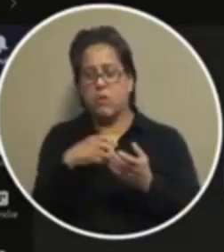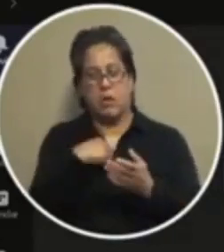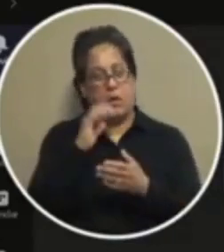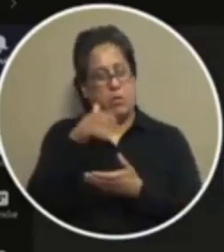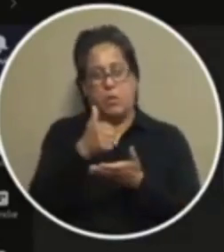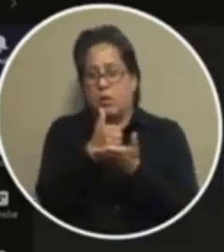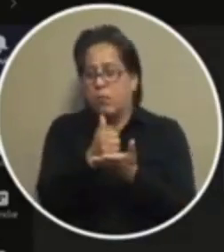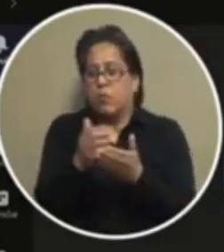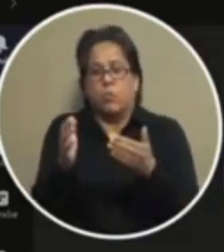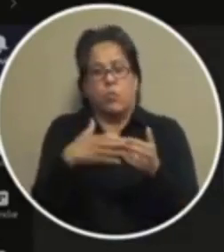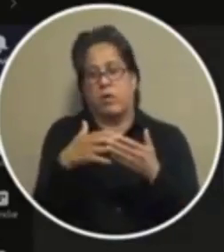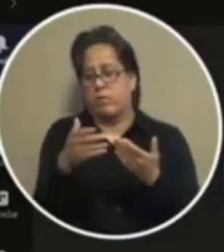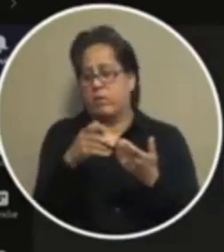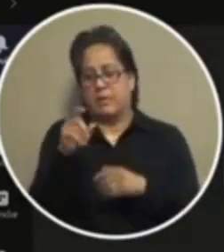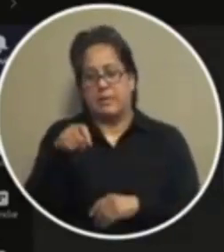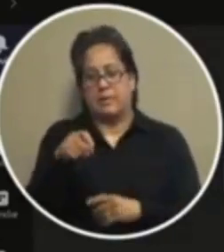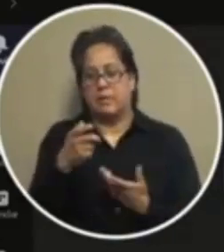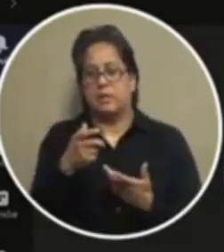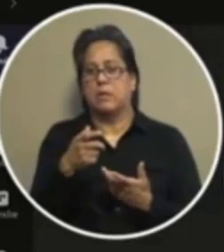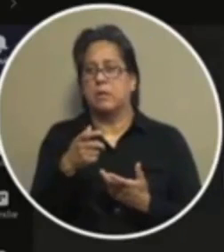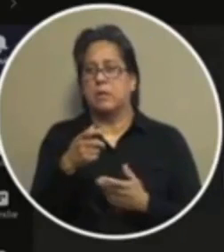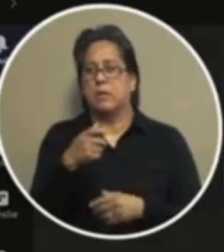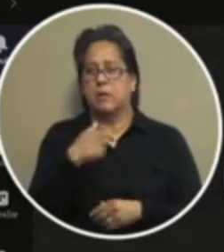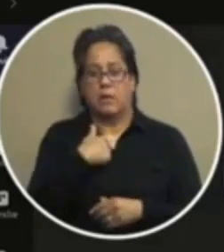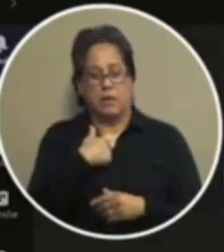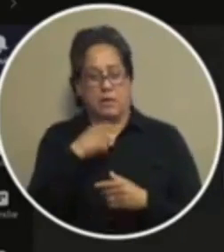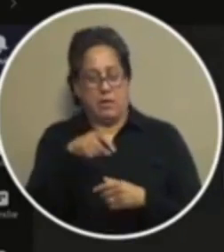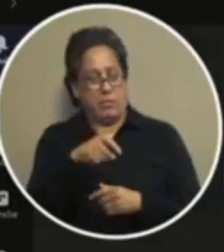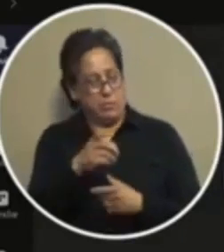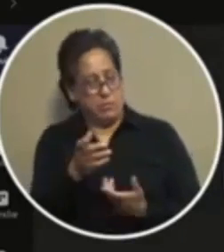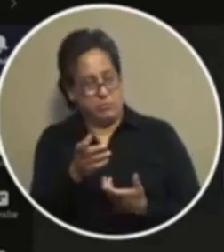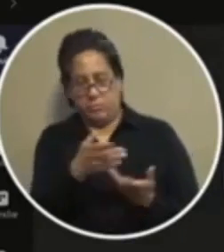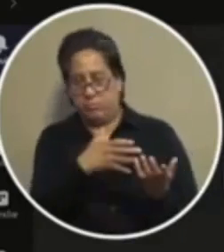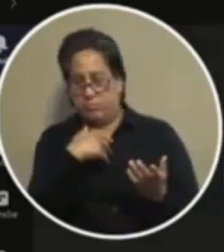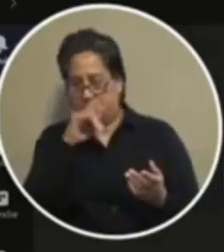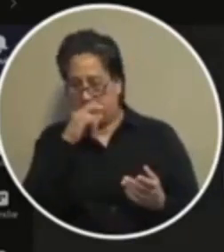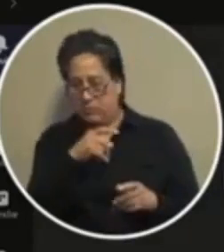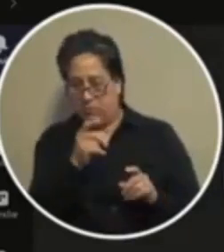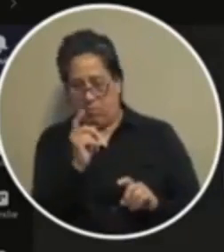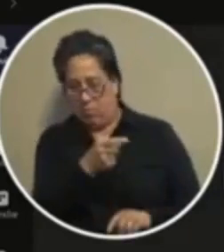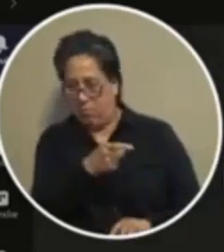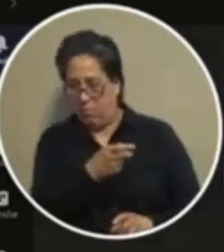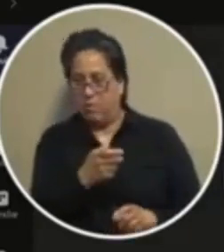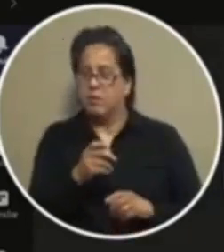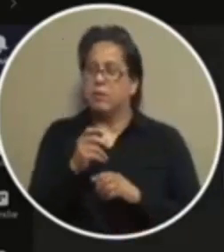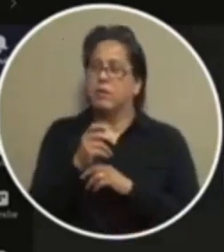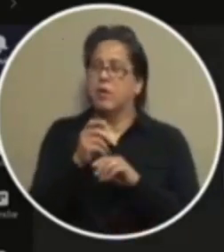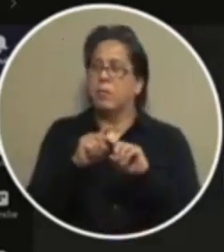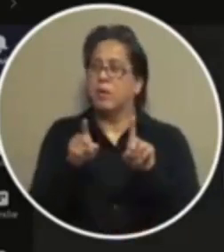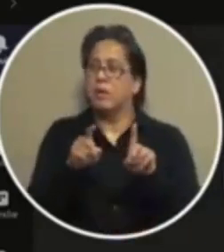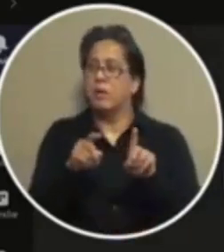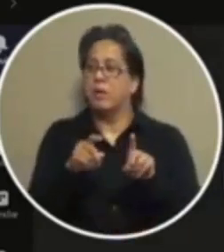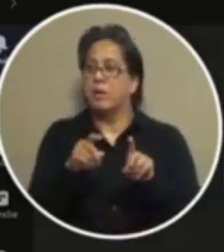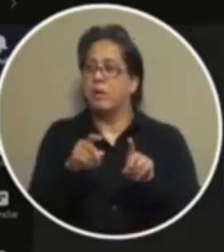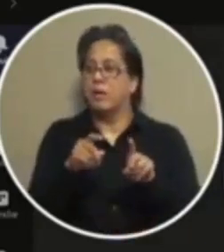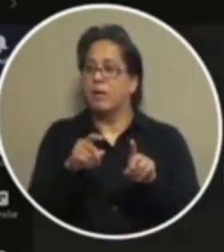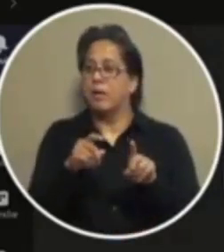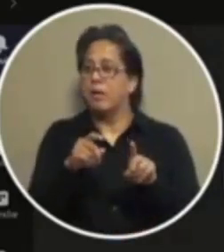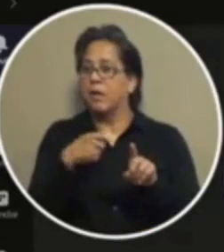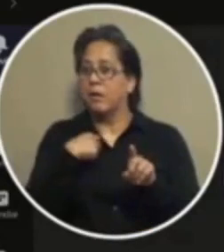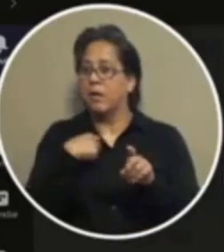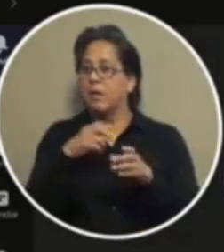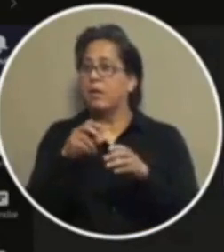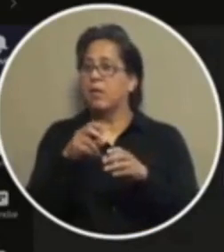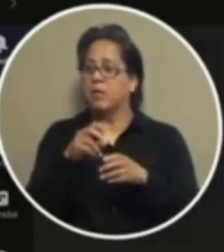shape or form i'll stand ready i've got to go wrangle some children here uh so i have to drop off but i calling me